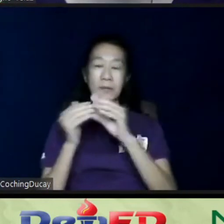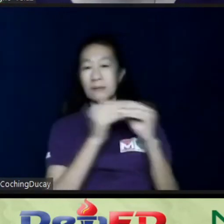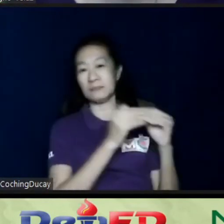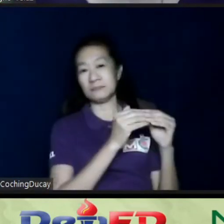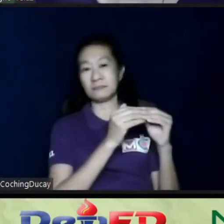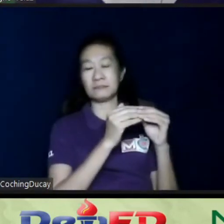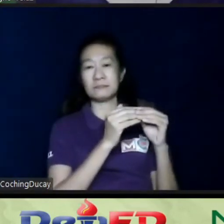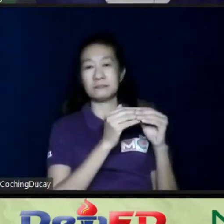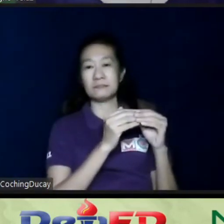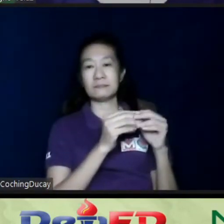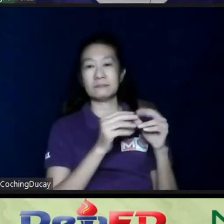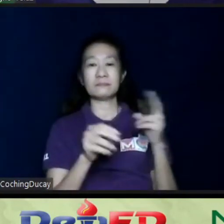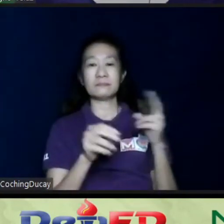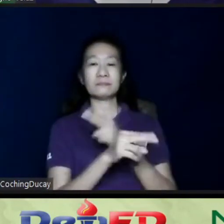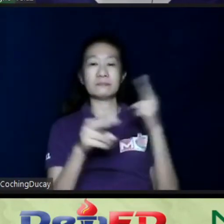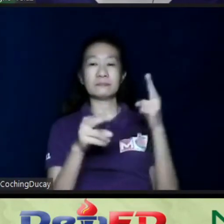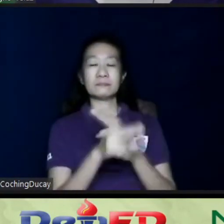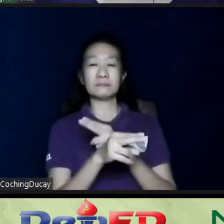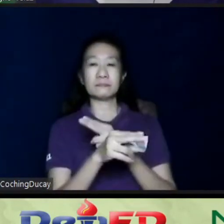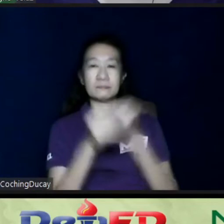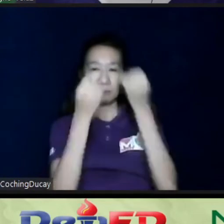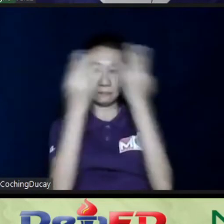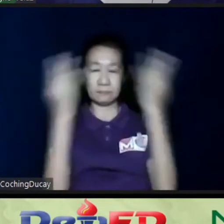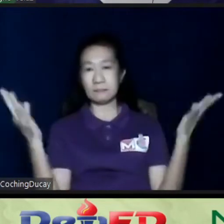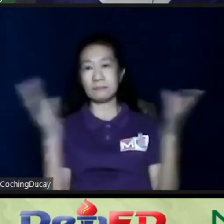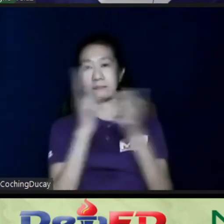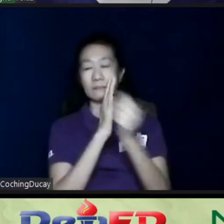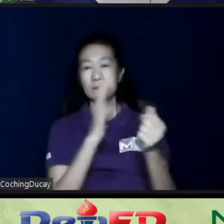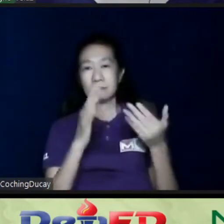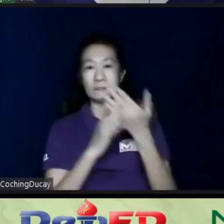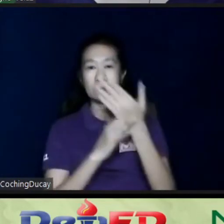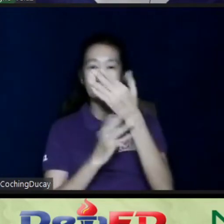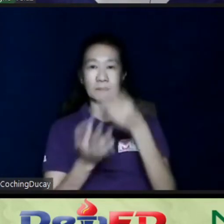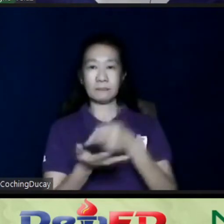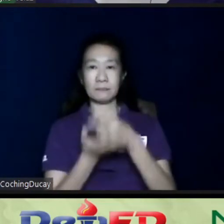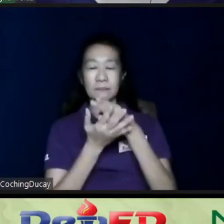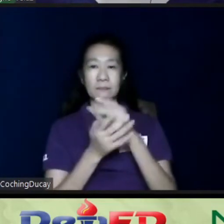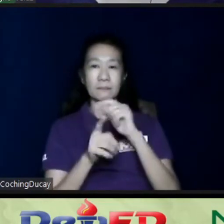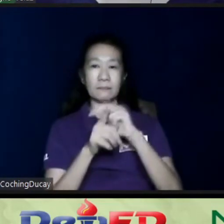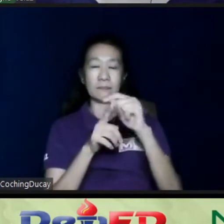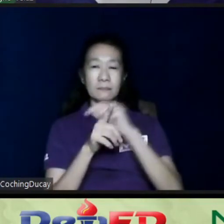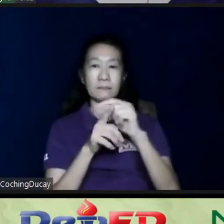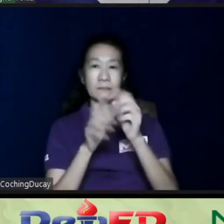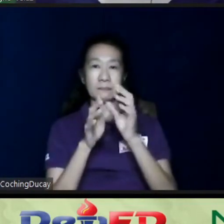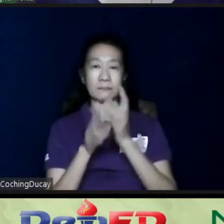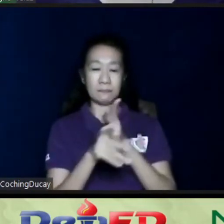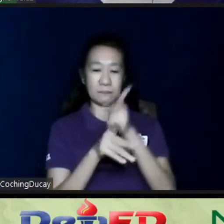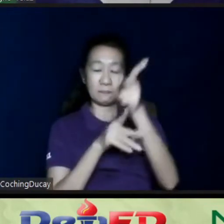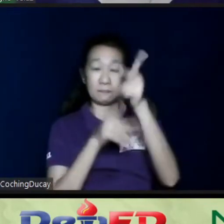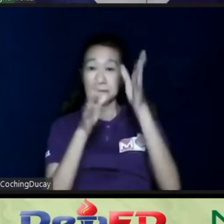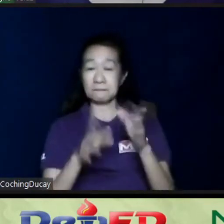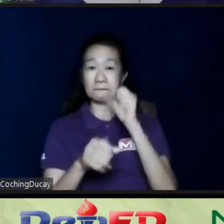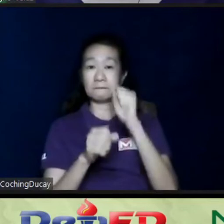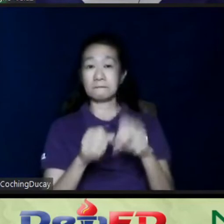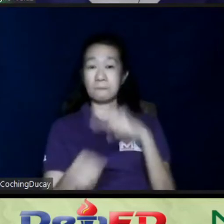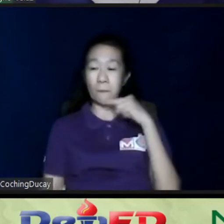and regular updating of their skills through the help of the training professionals. So, hindi